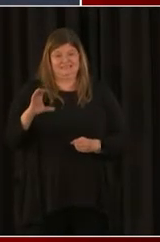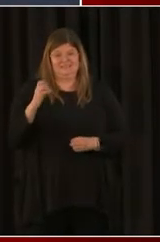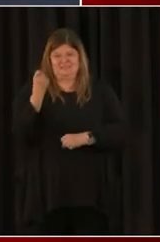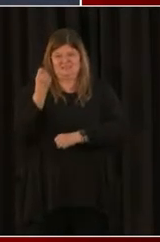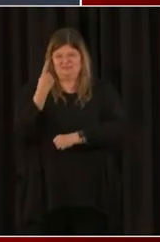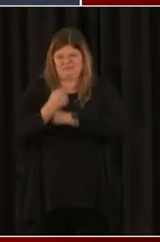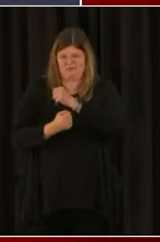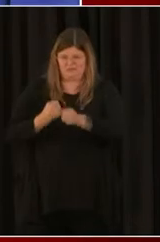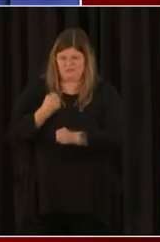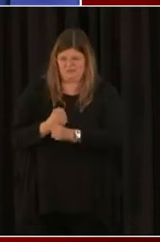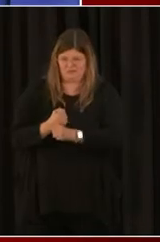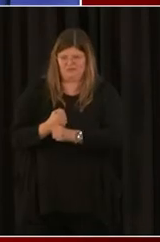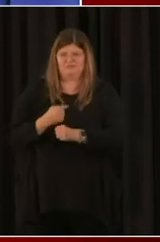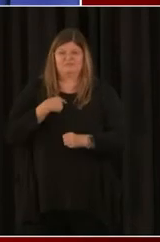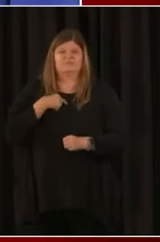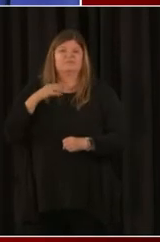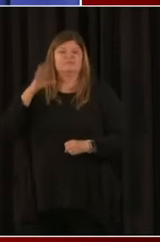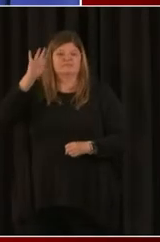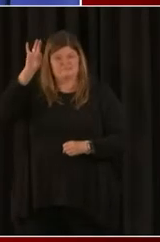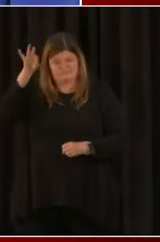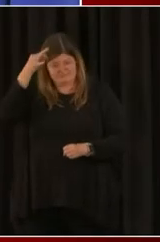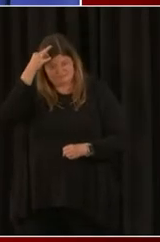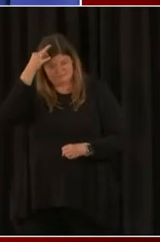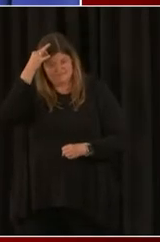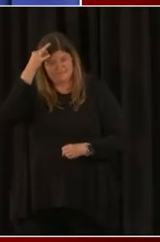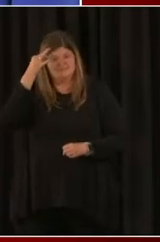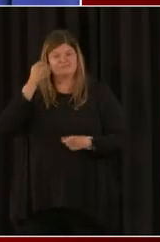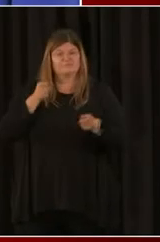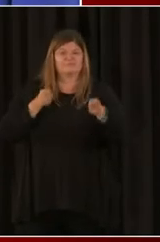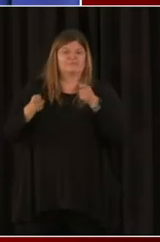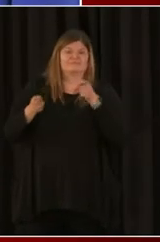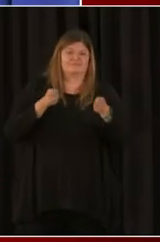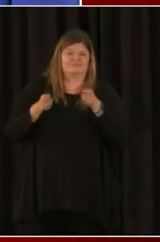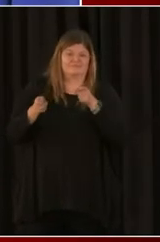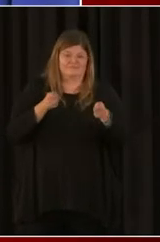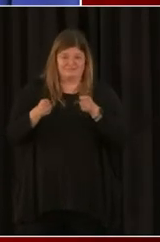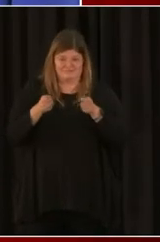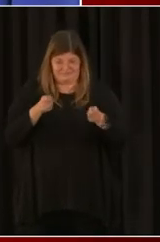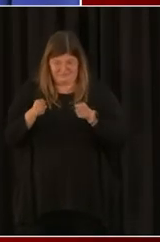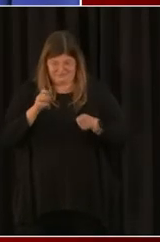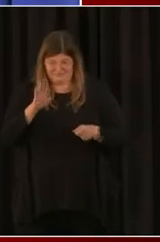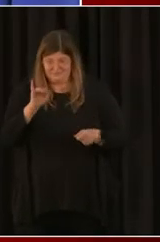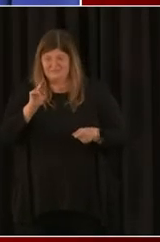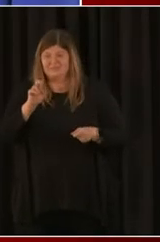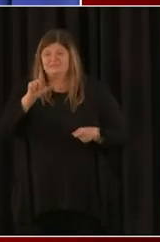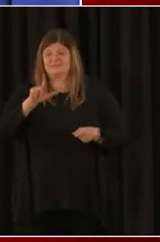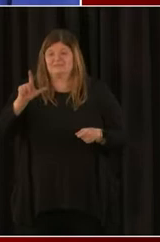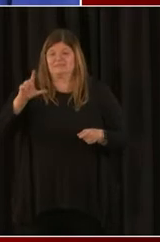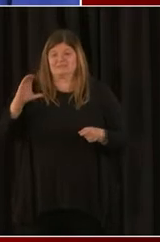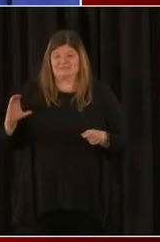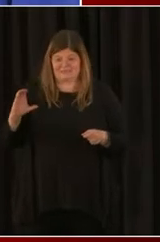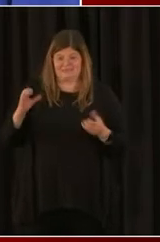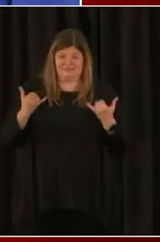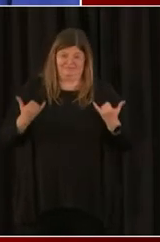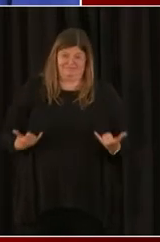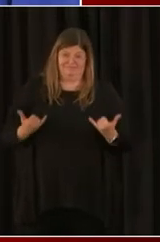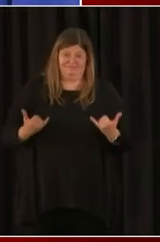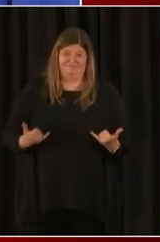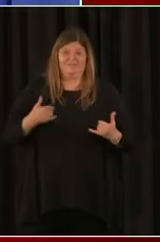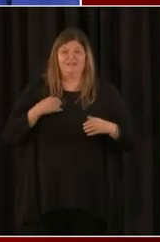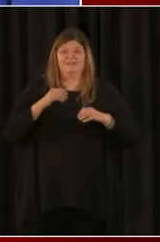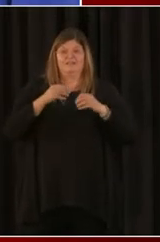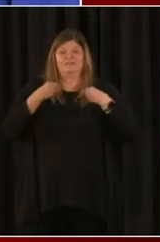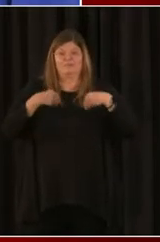Department of Education before starting a business. Bain LLC specializes in market research as our primary